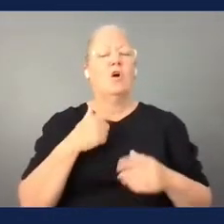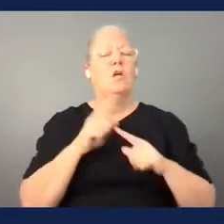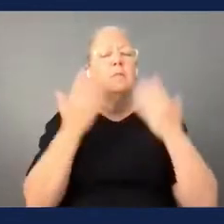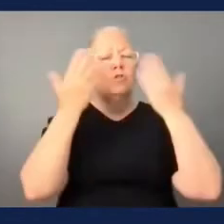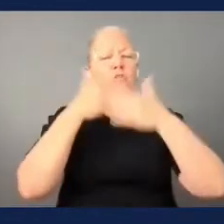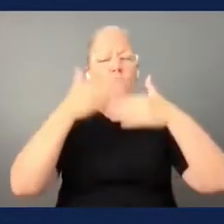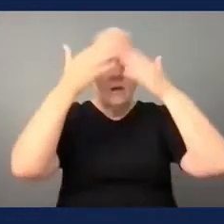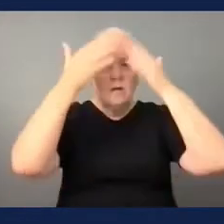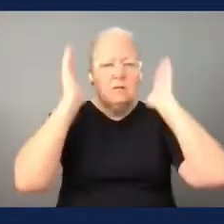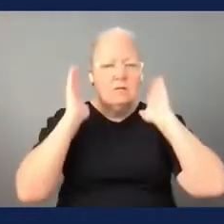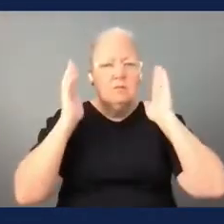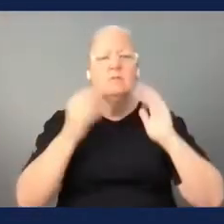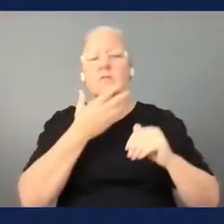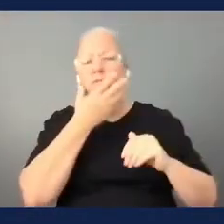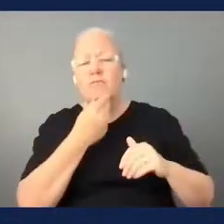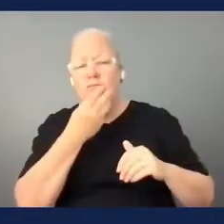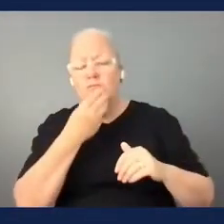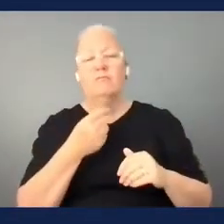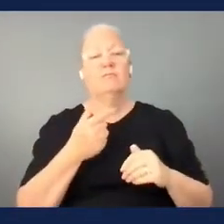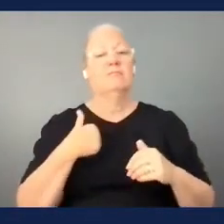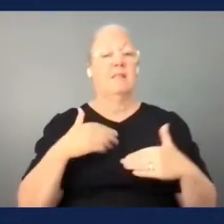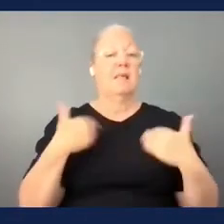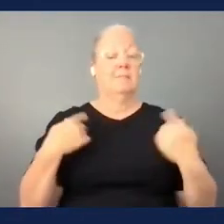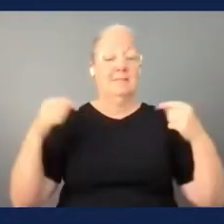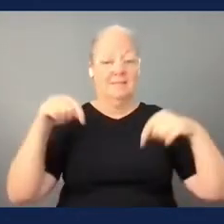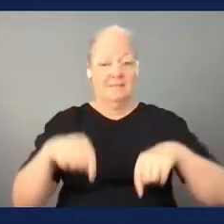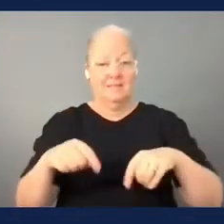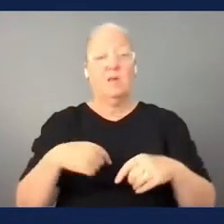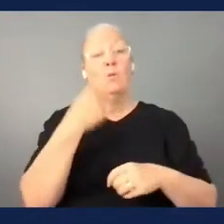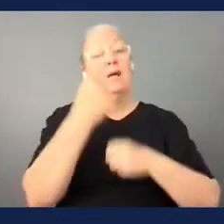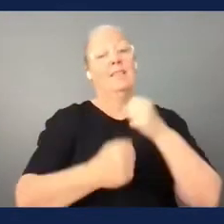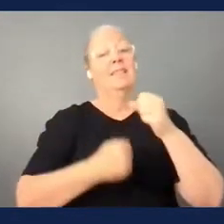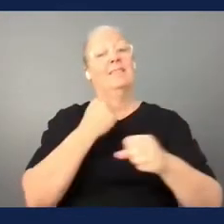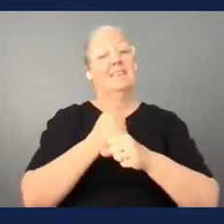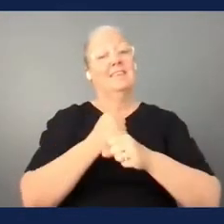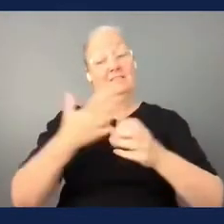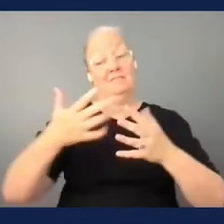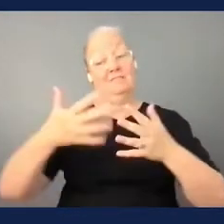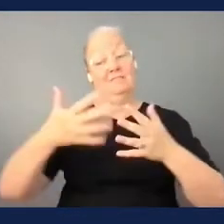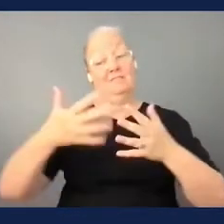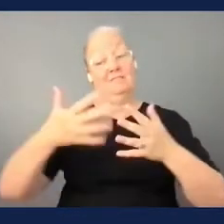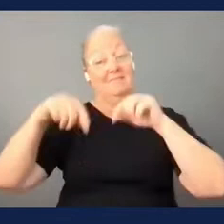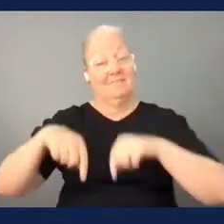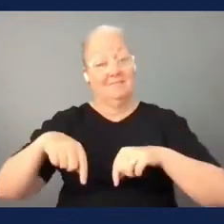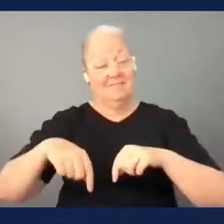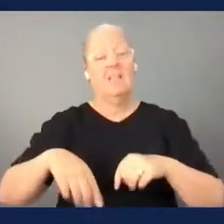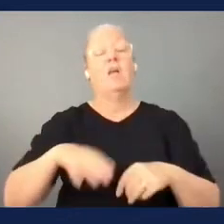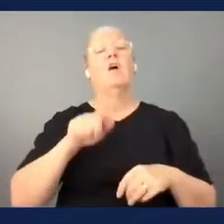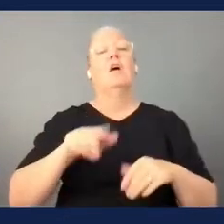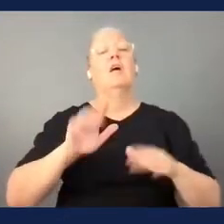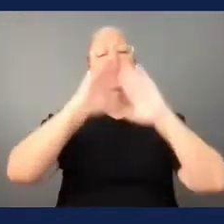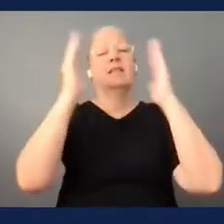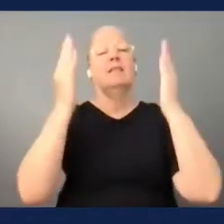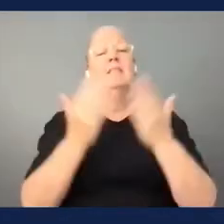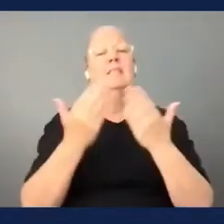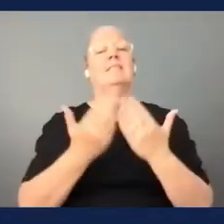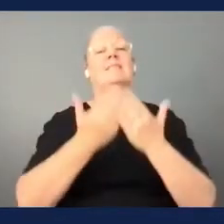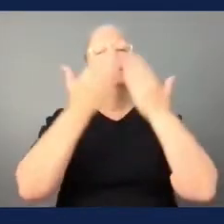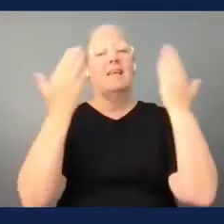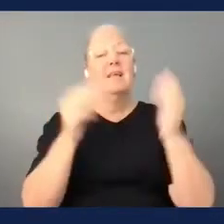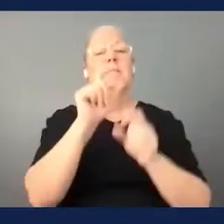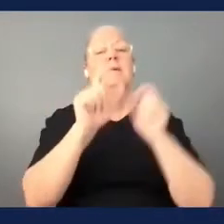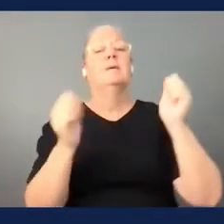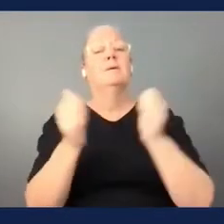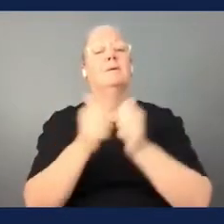uh para football was founded one year ago on december 3rd the international day of persons with disabilities and that was the time i